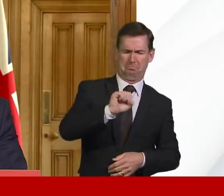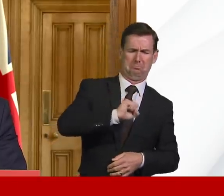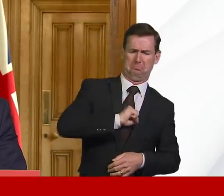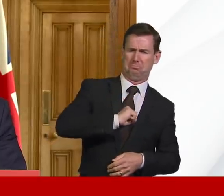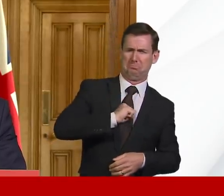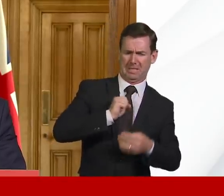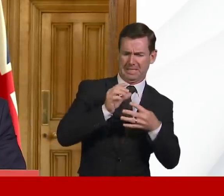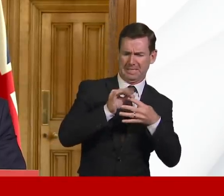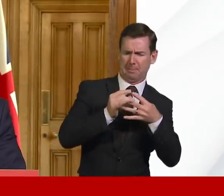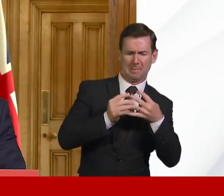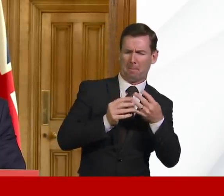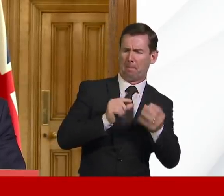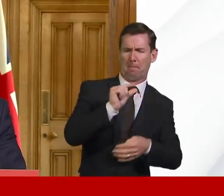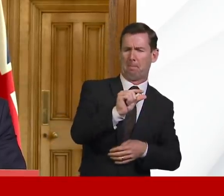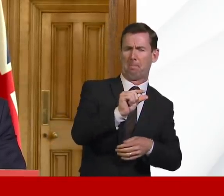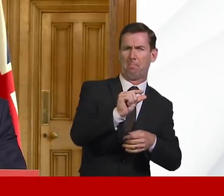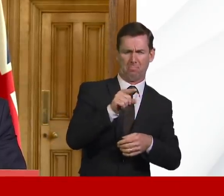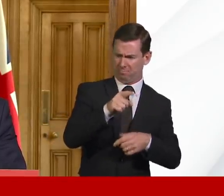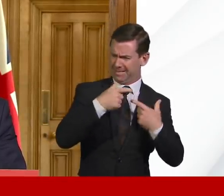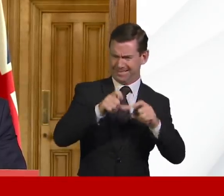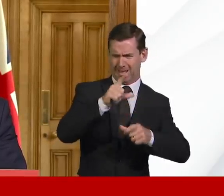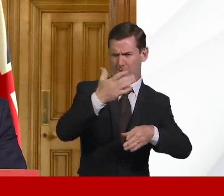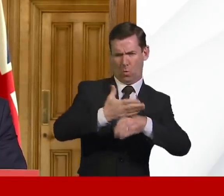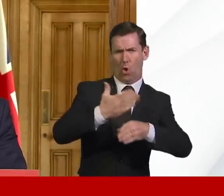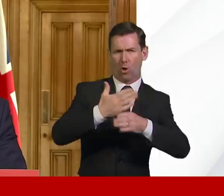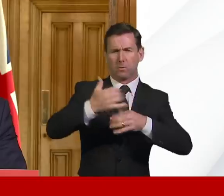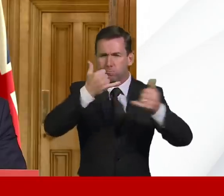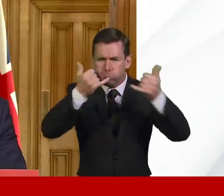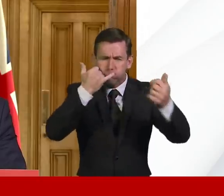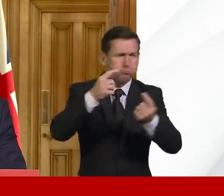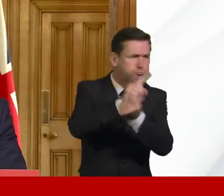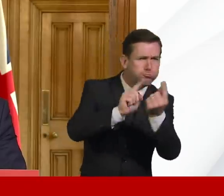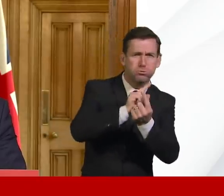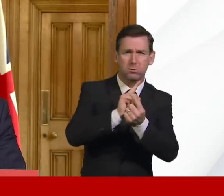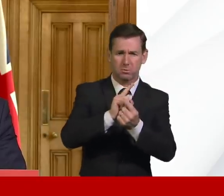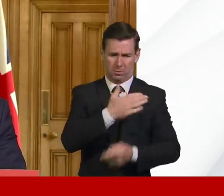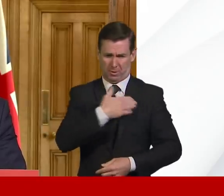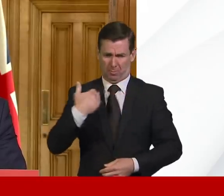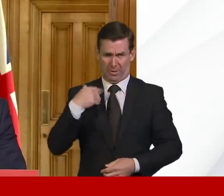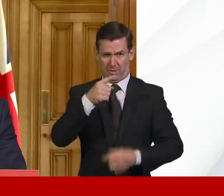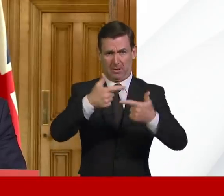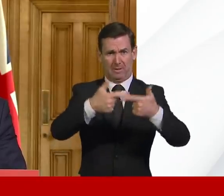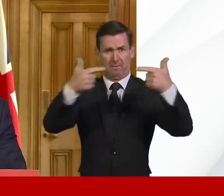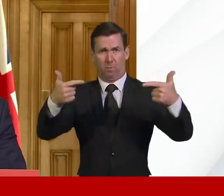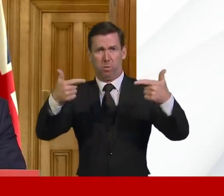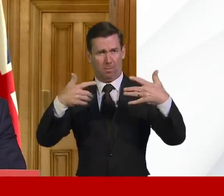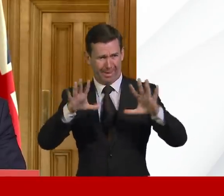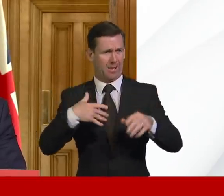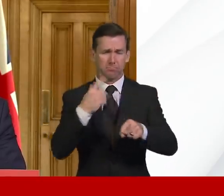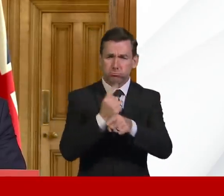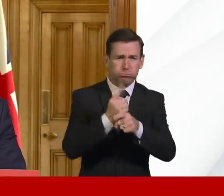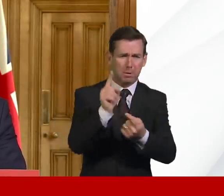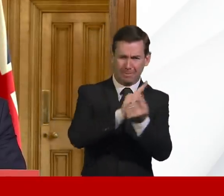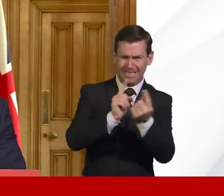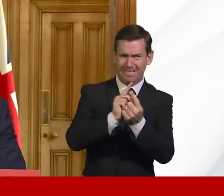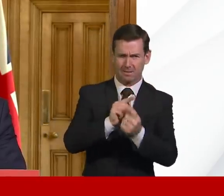lead the government's effort in combating COVID-19. This morning, he held a video conference call, and he will continue to lead